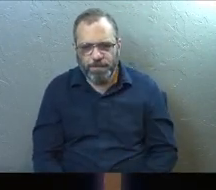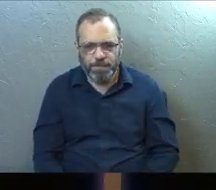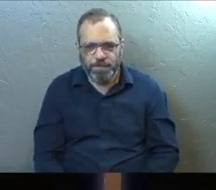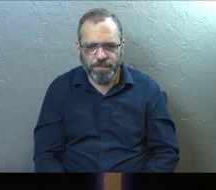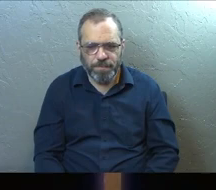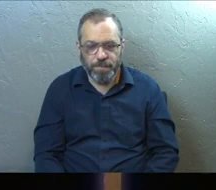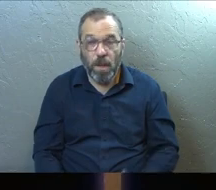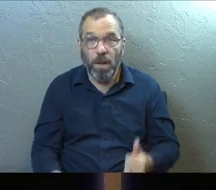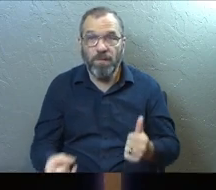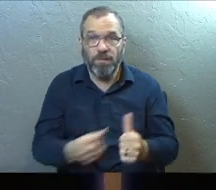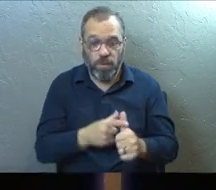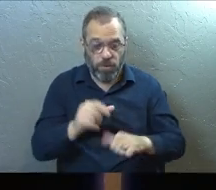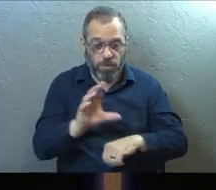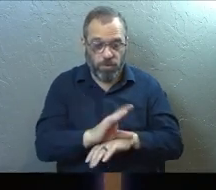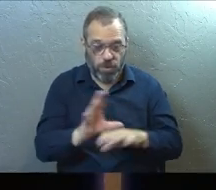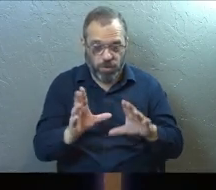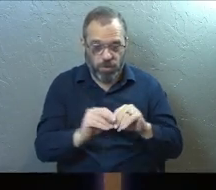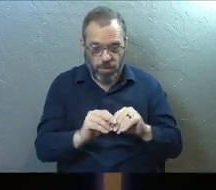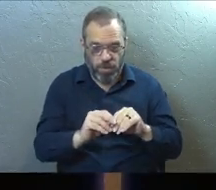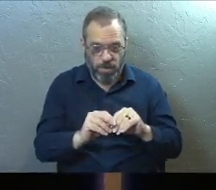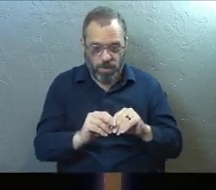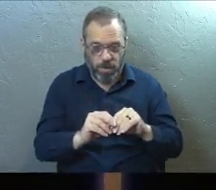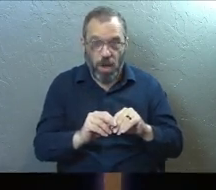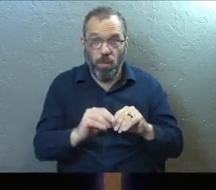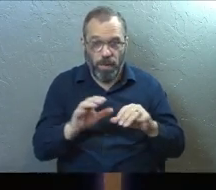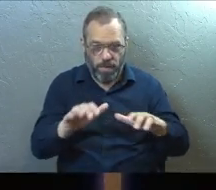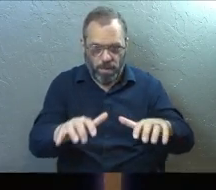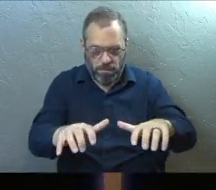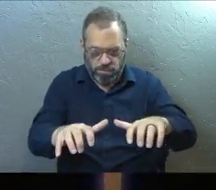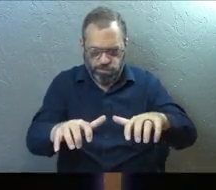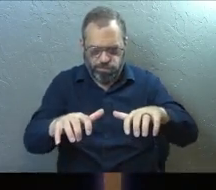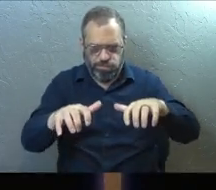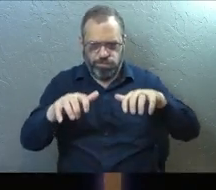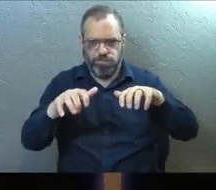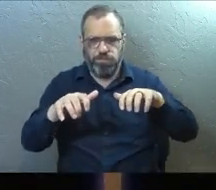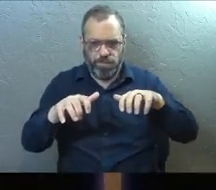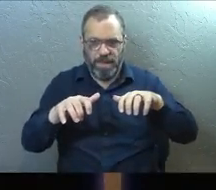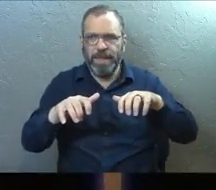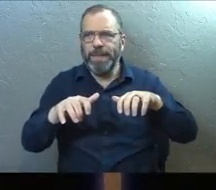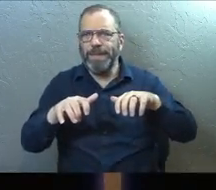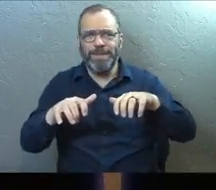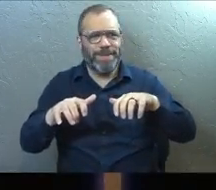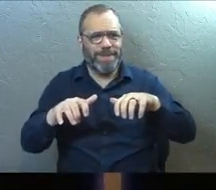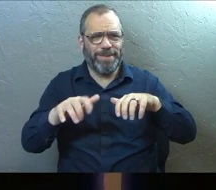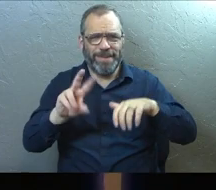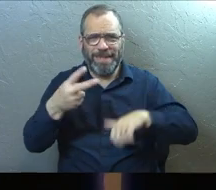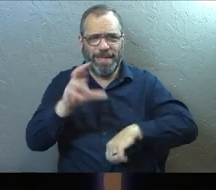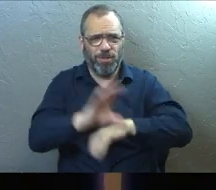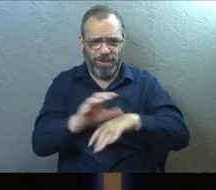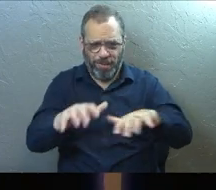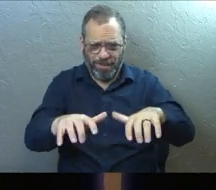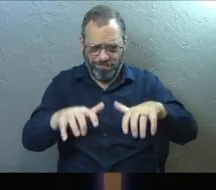First service, we were two or three rows deep up here. I don't know how this is to work. Second.